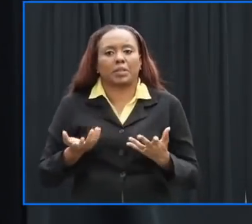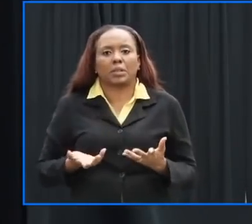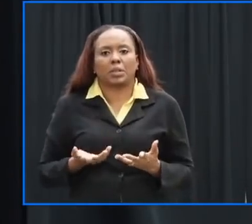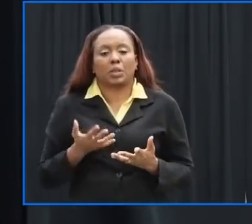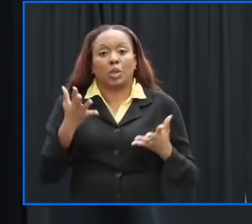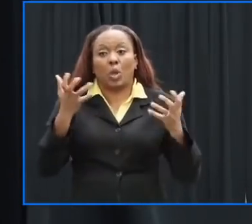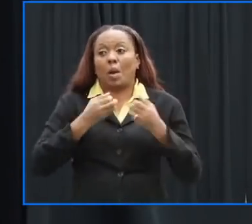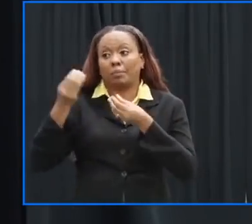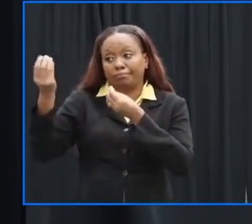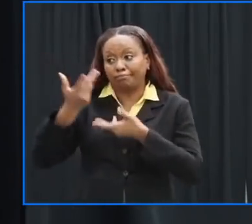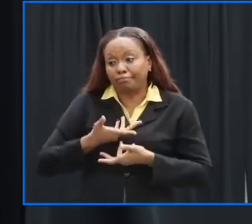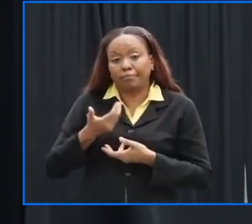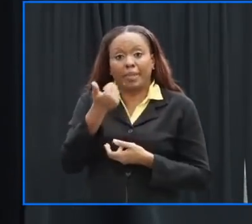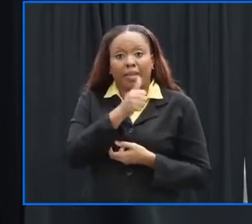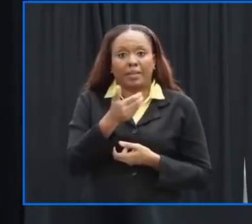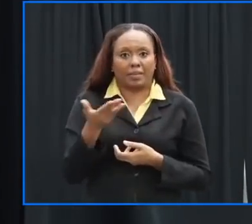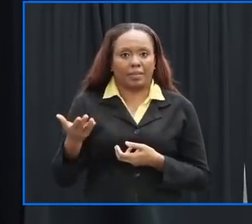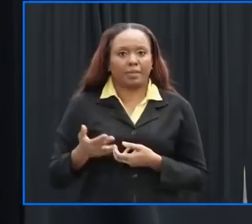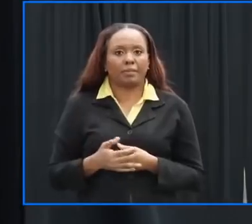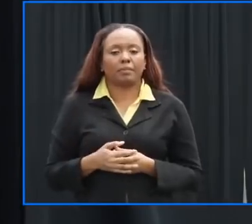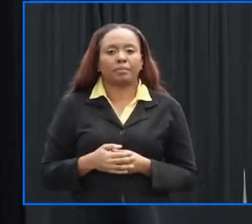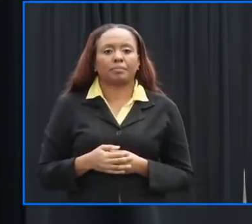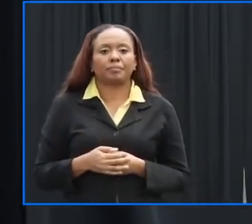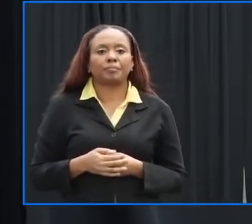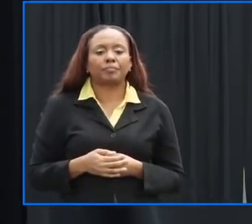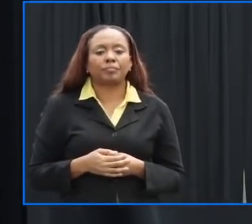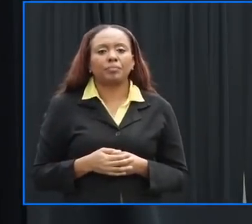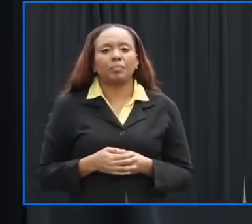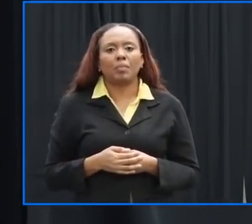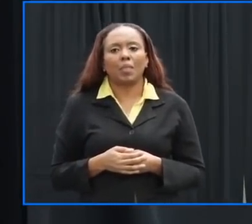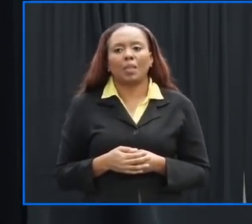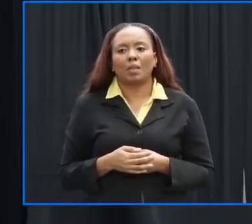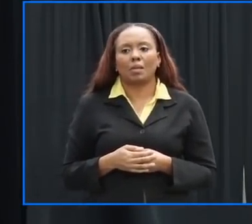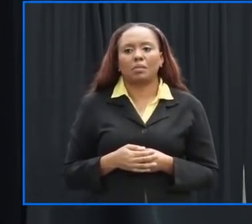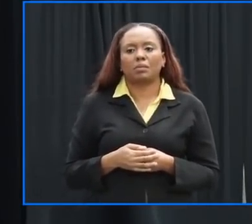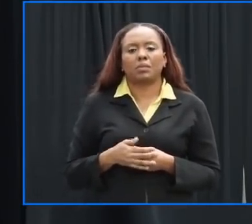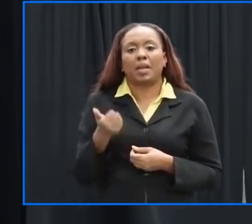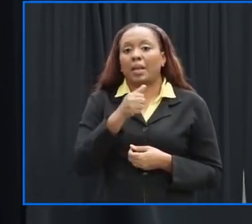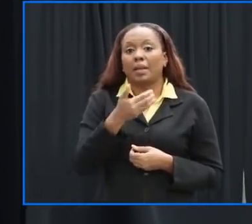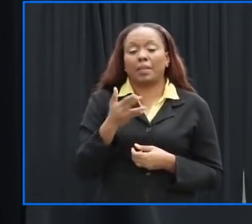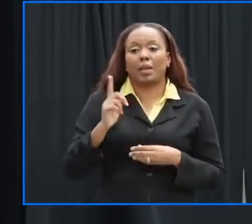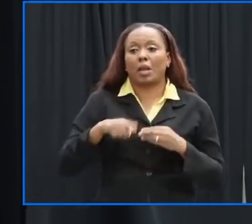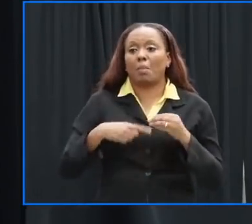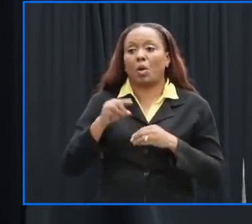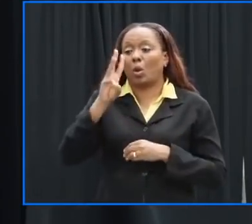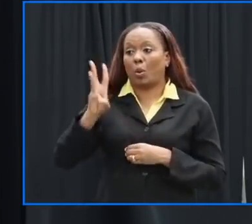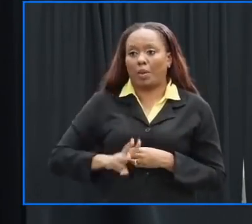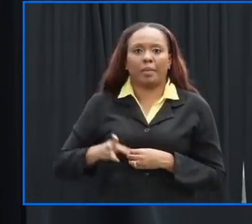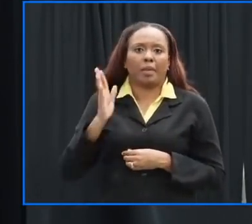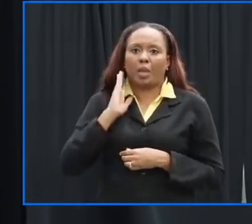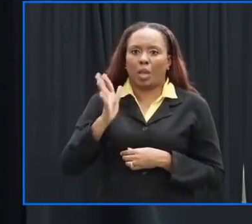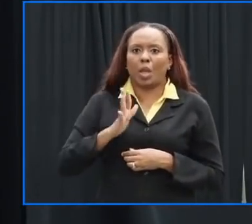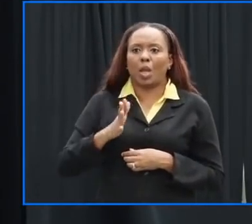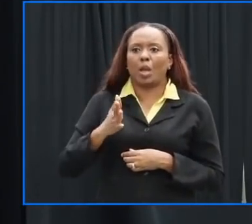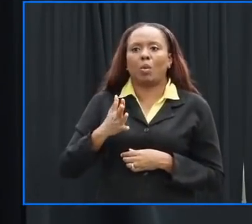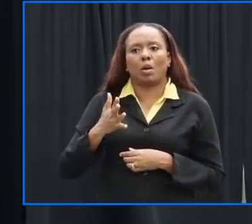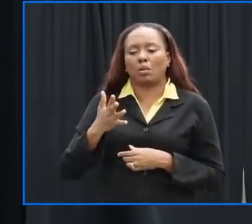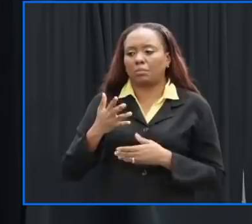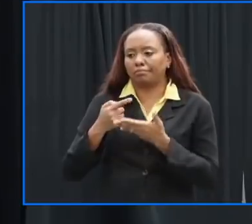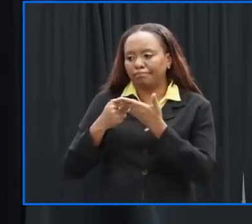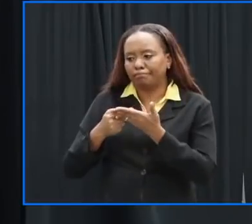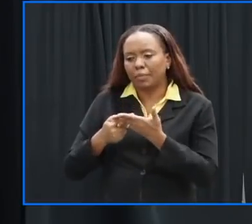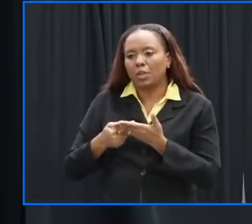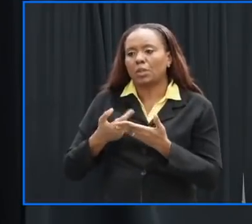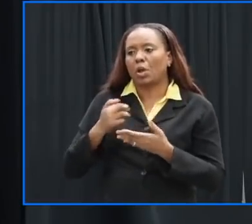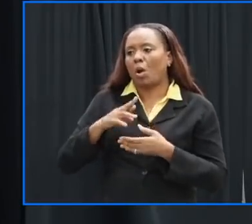recommendations to the cabinet with respect to the system just to indicate as well